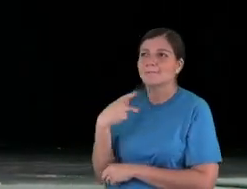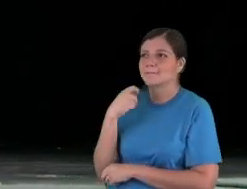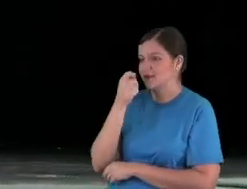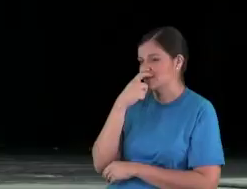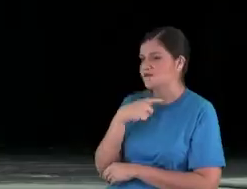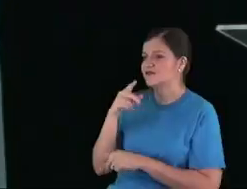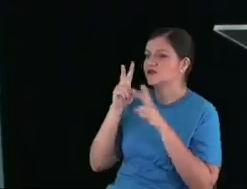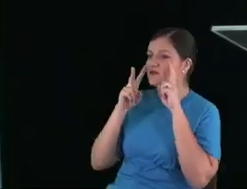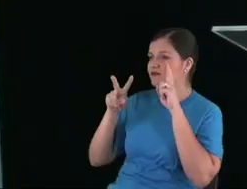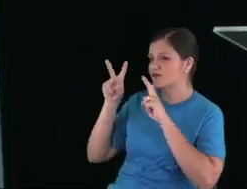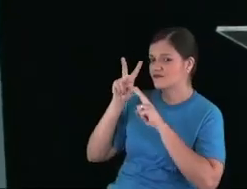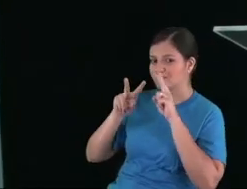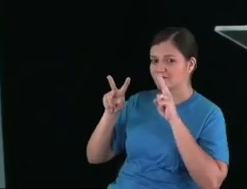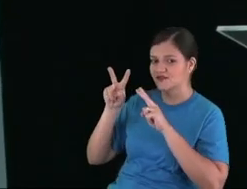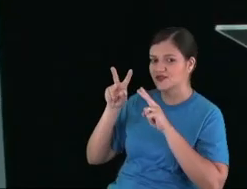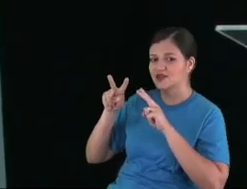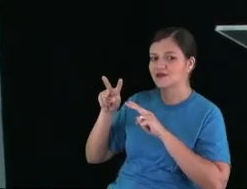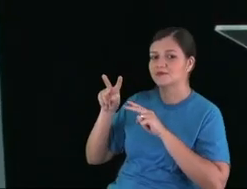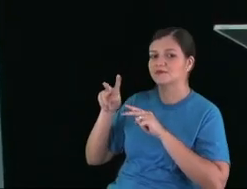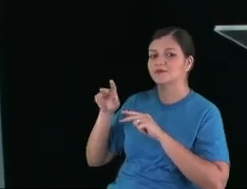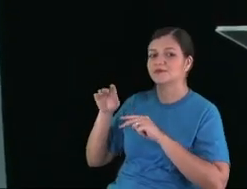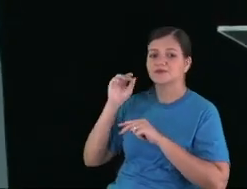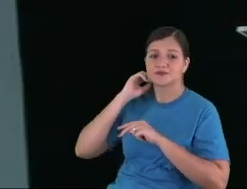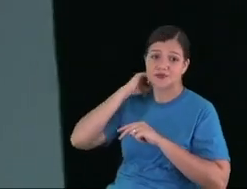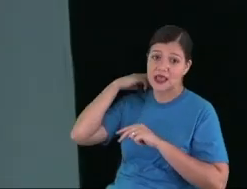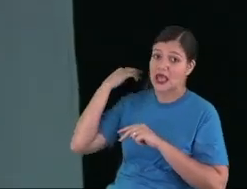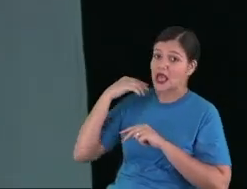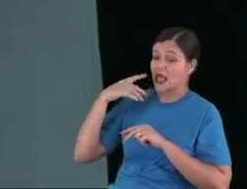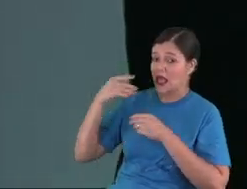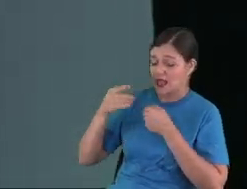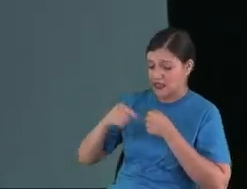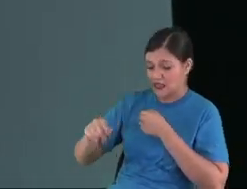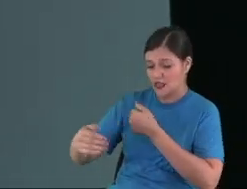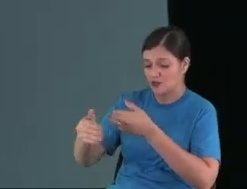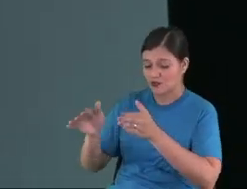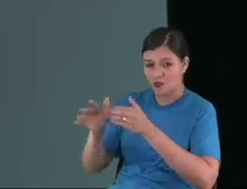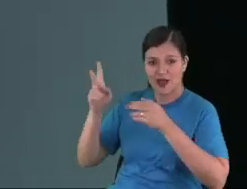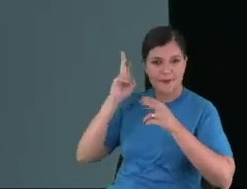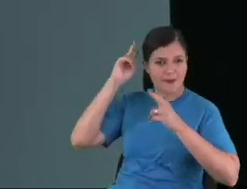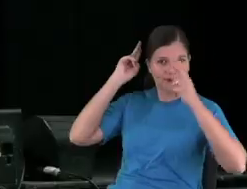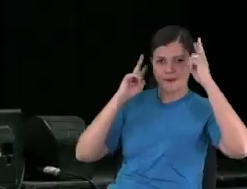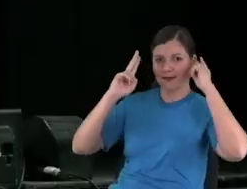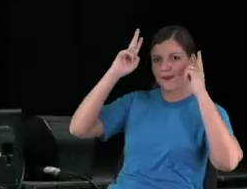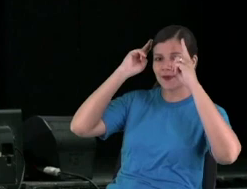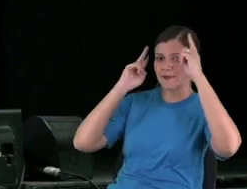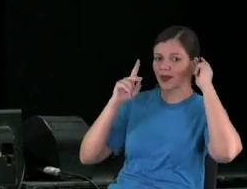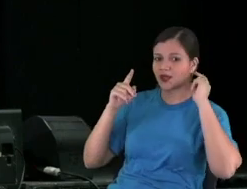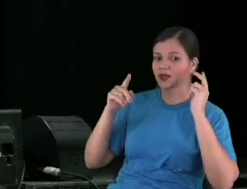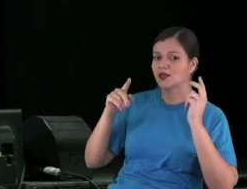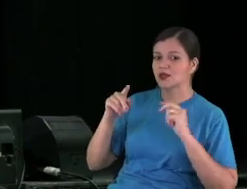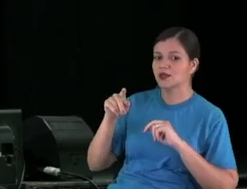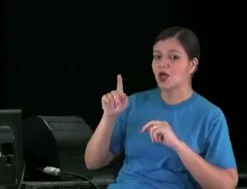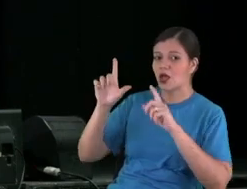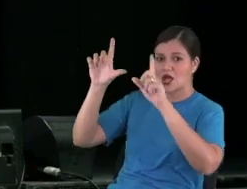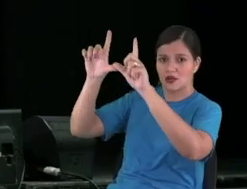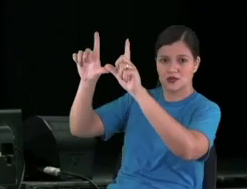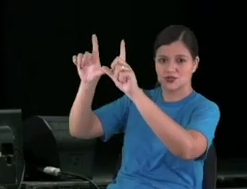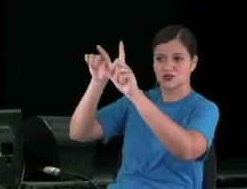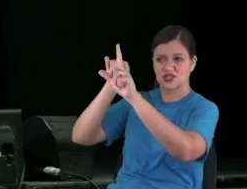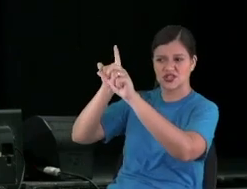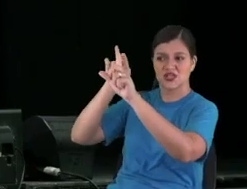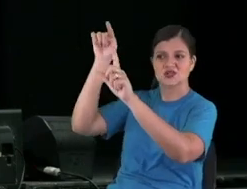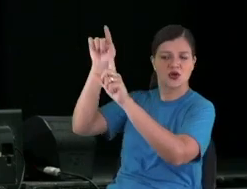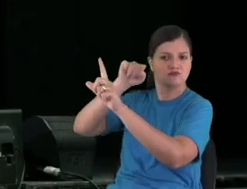Naked people. Hey, hey. When my dad was in a barber. Hey, hey.